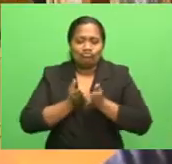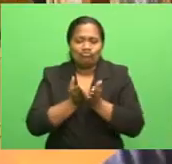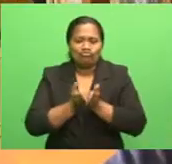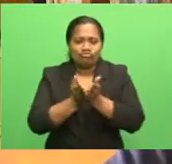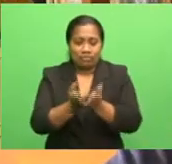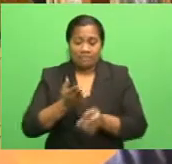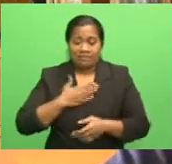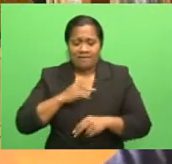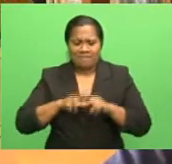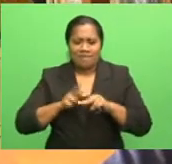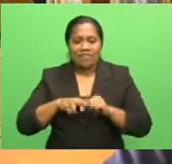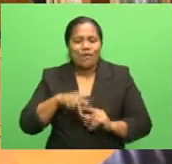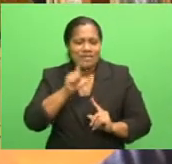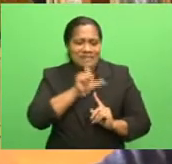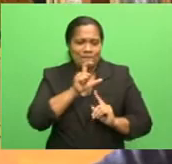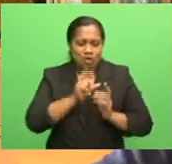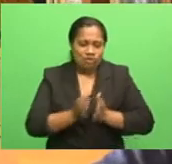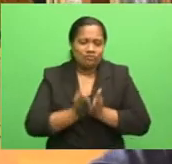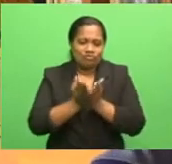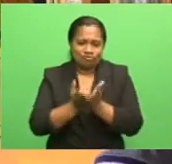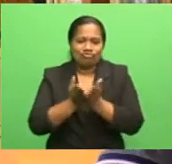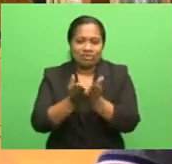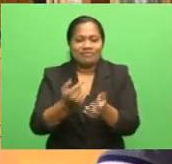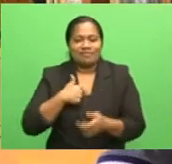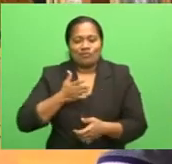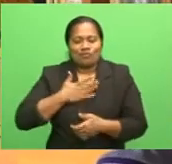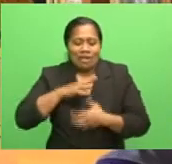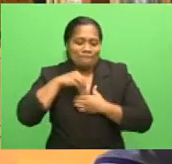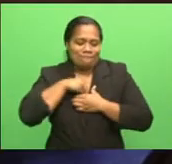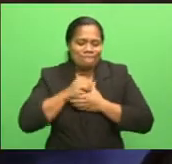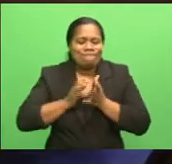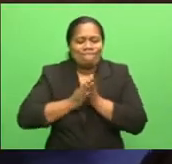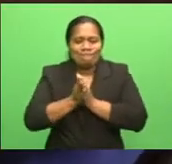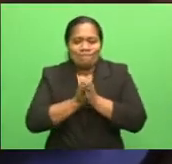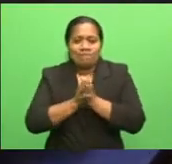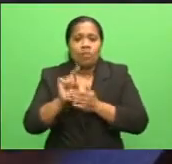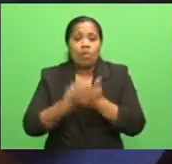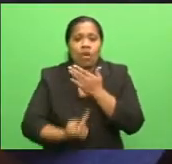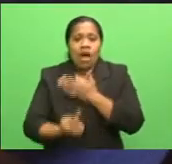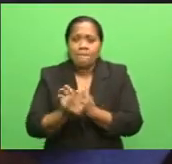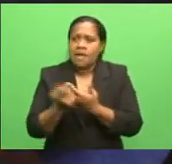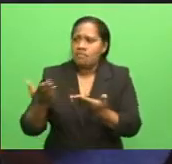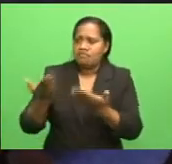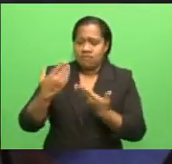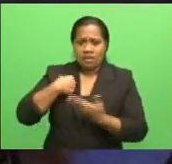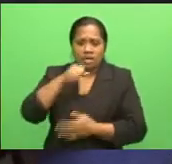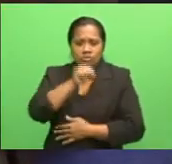cutters around Fiji. And then I was given a scholarship to do,